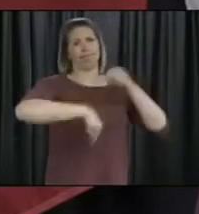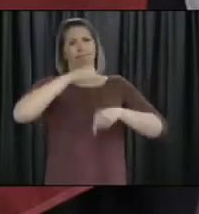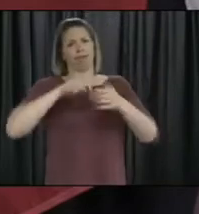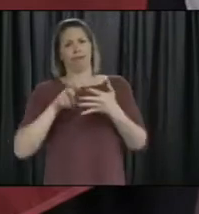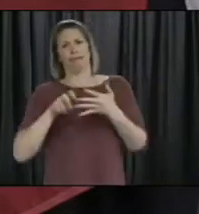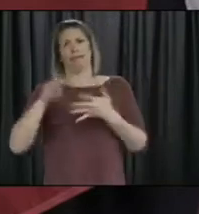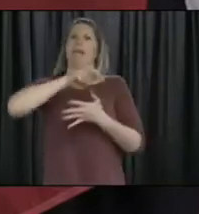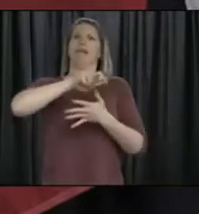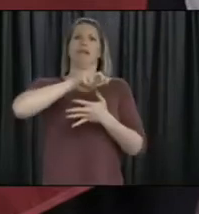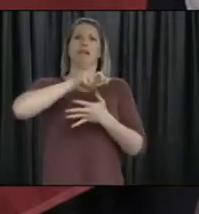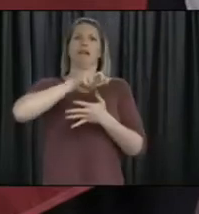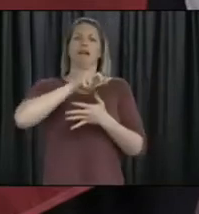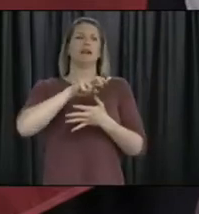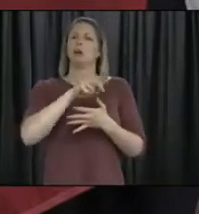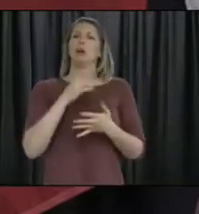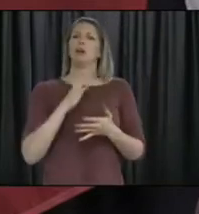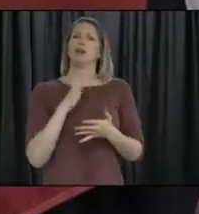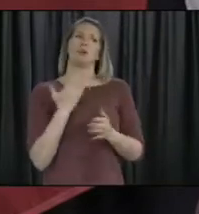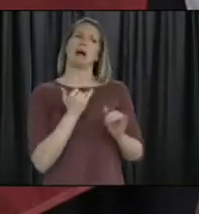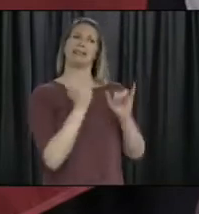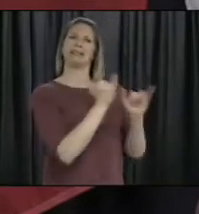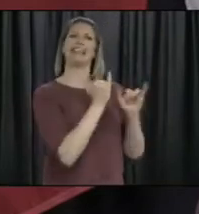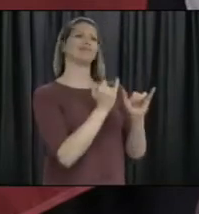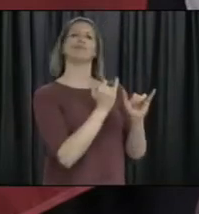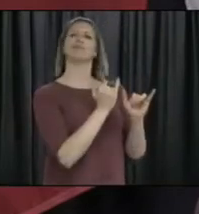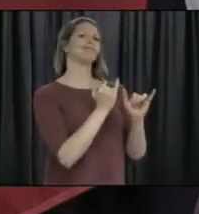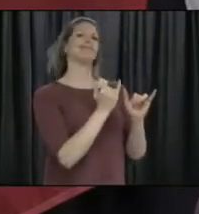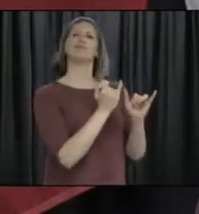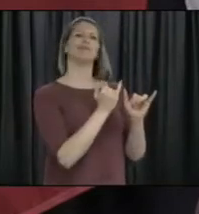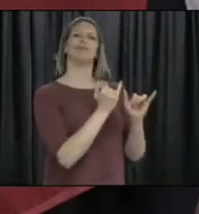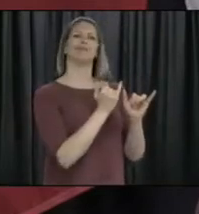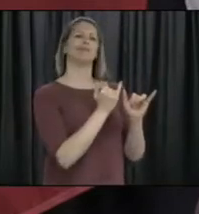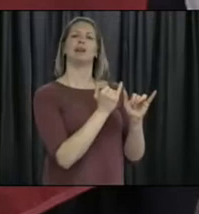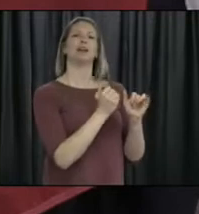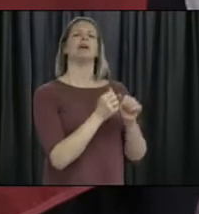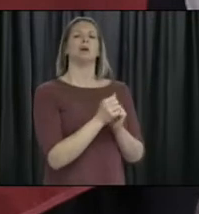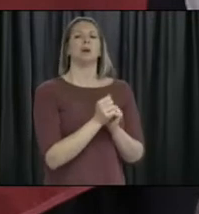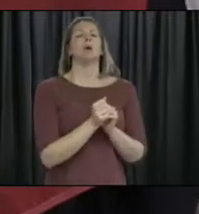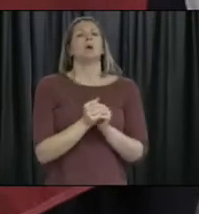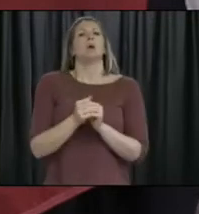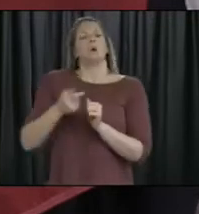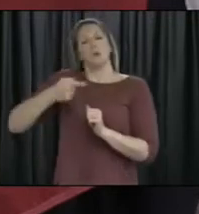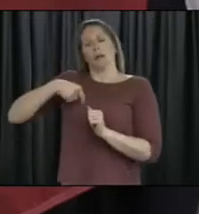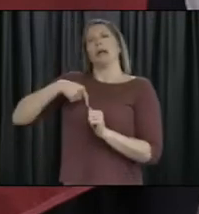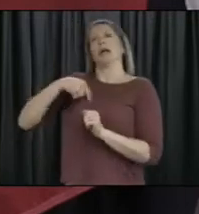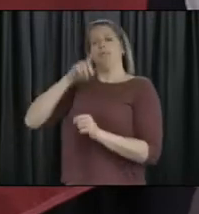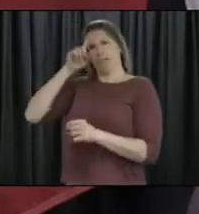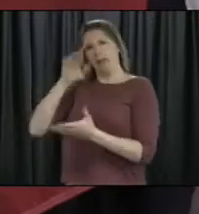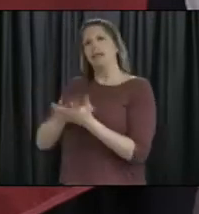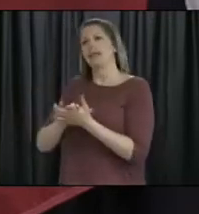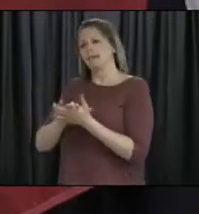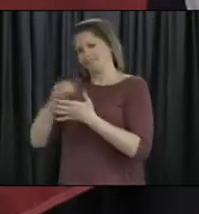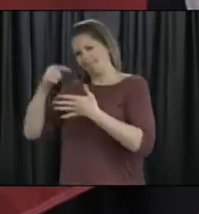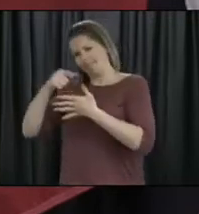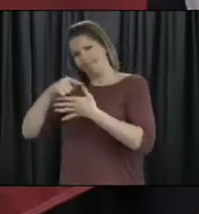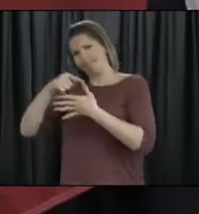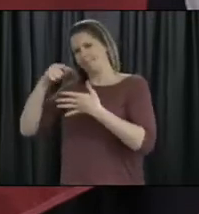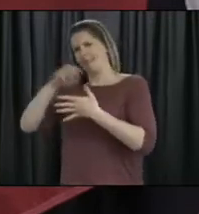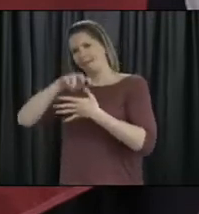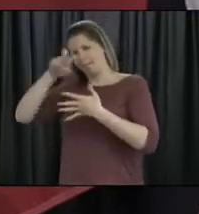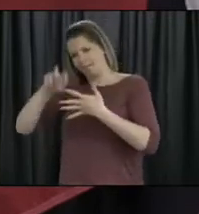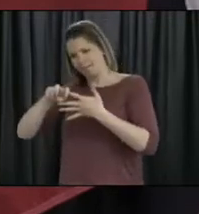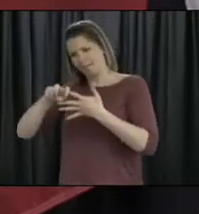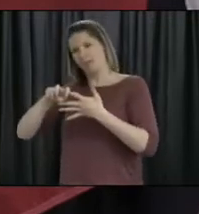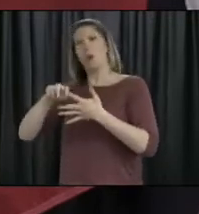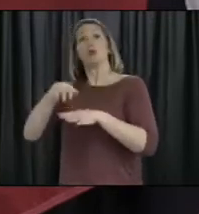alert system, is very different than what you've seen in other provinces. And we think this will work. We think it will be effective. But it's important that we educate ourselves